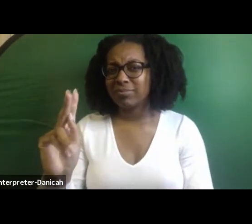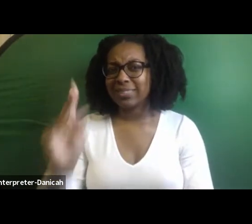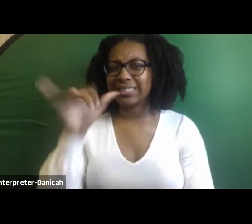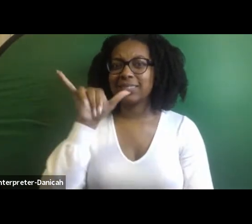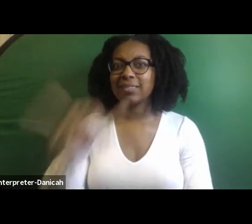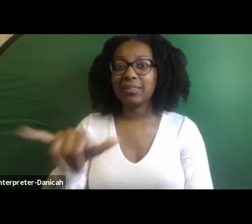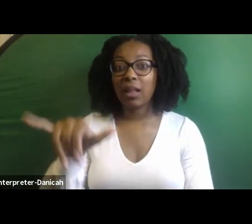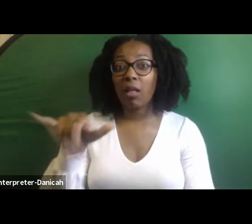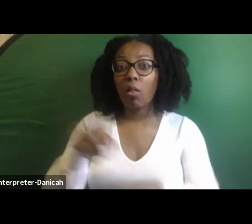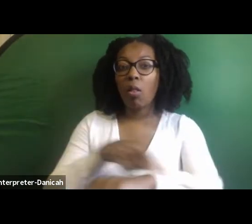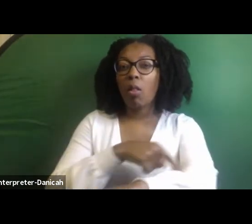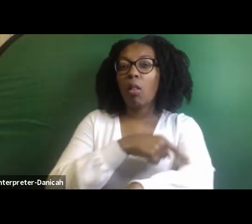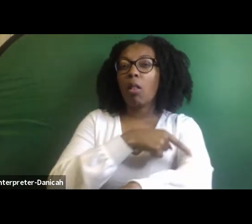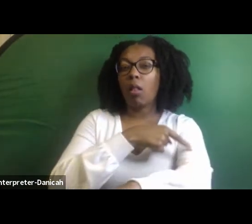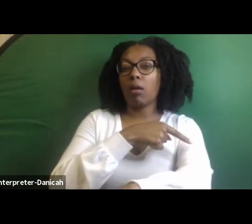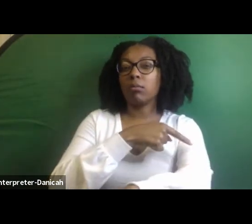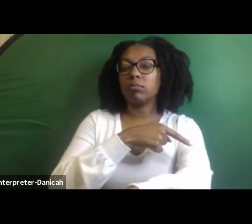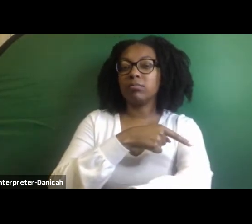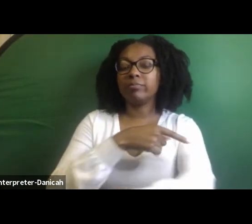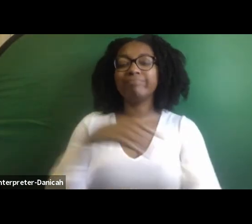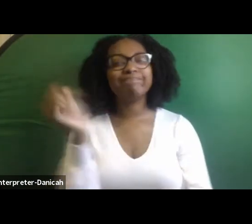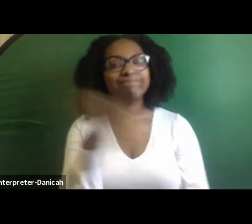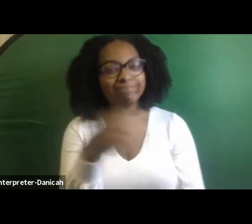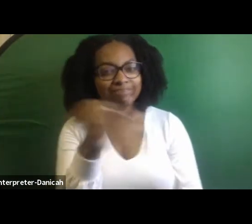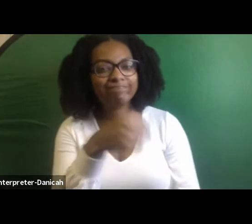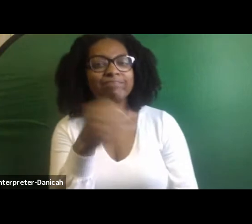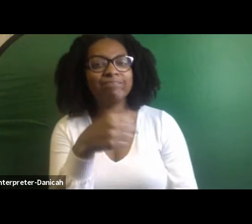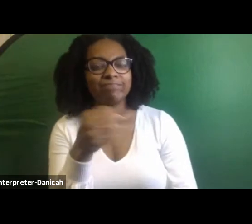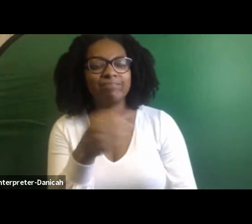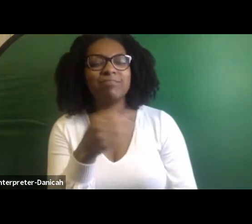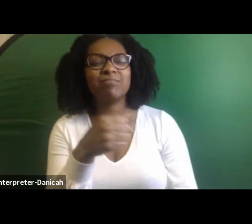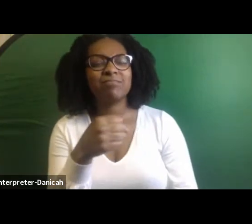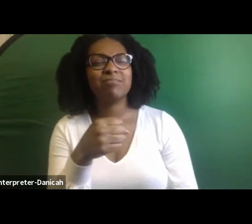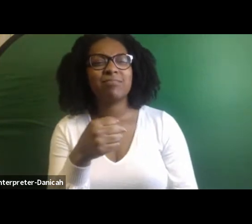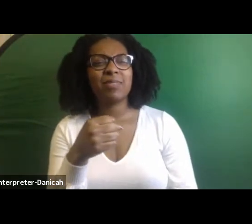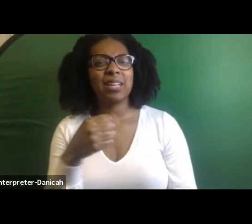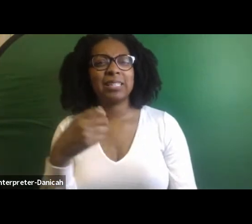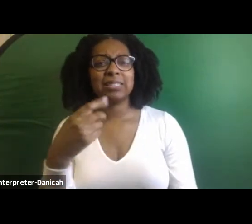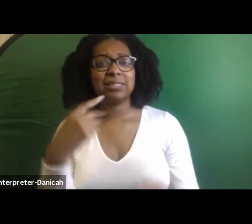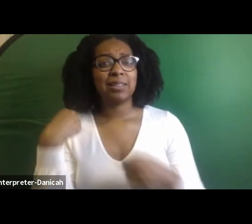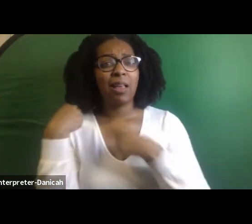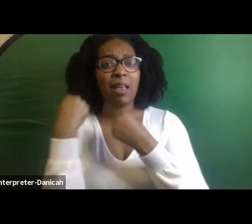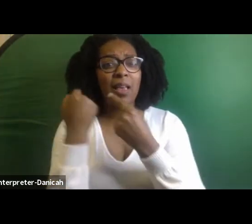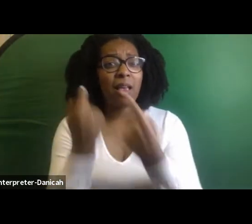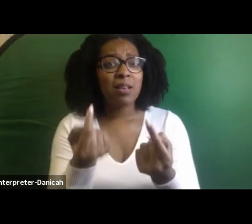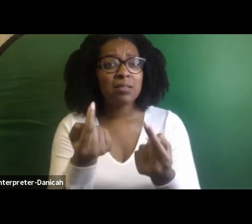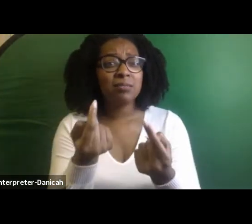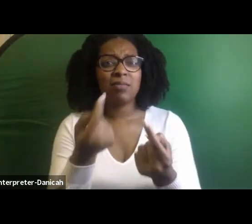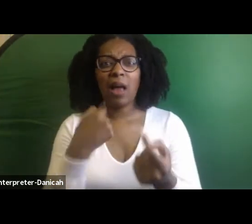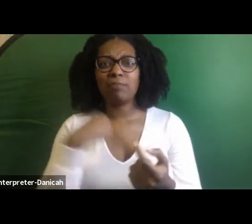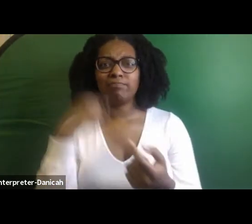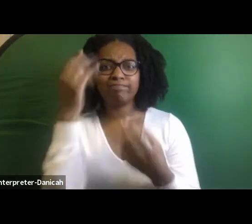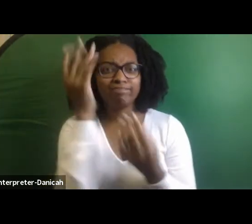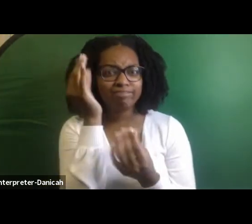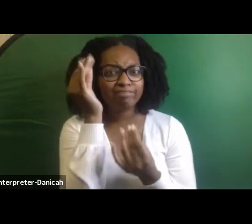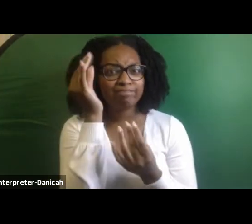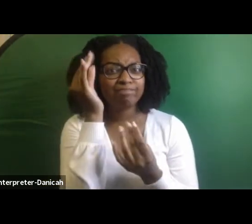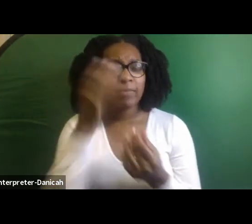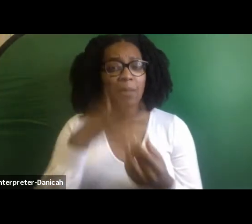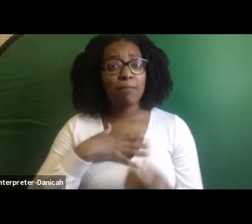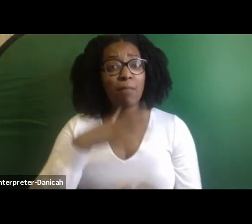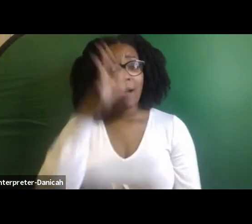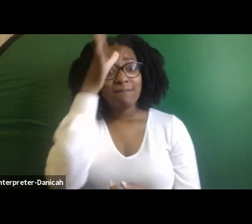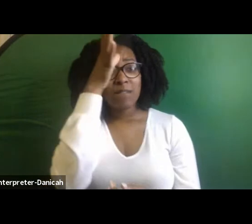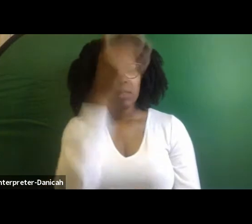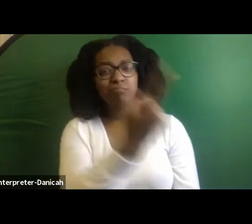Yeah. And it's something that's been marinating in my spirit for a while now. And my father's always like, when are you going to start your idea? When are you going to start your idea?